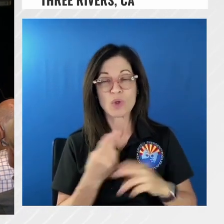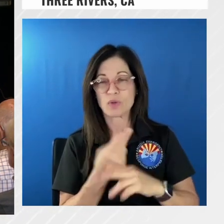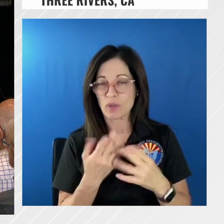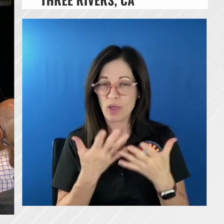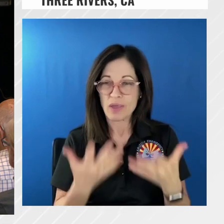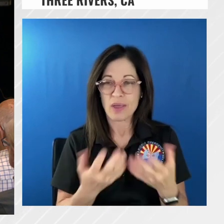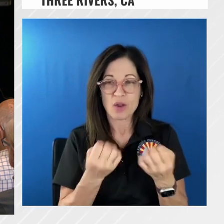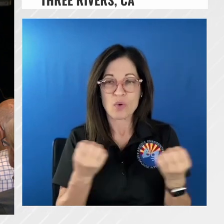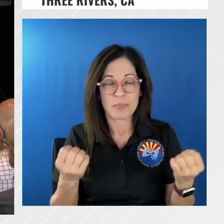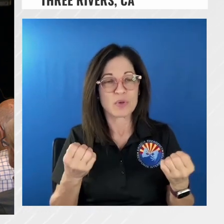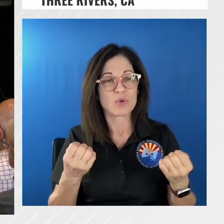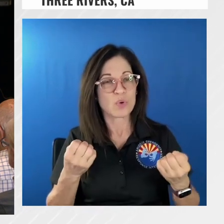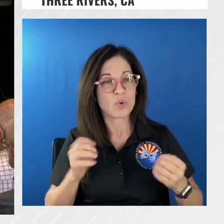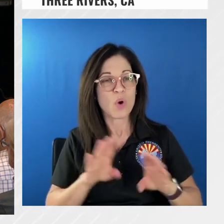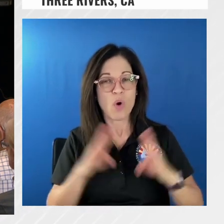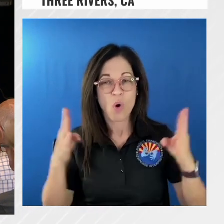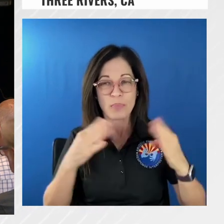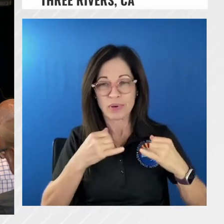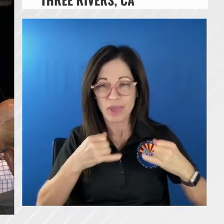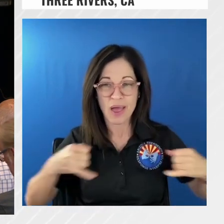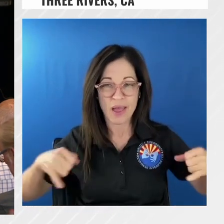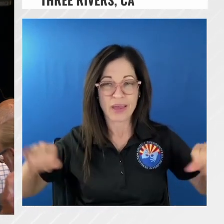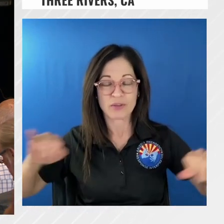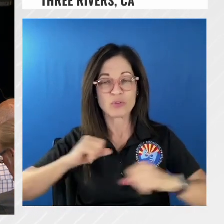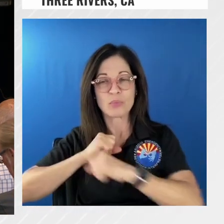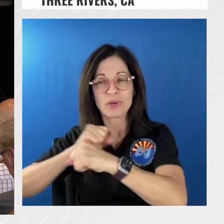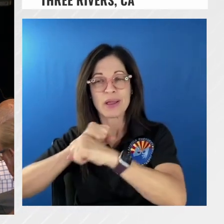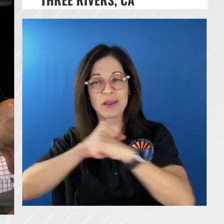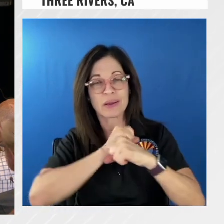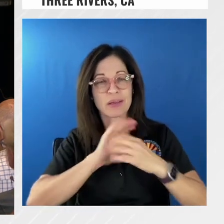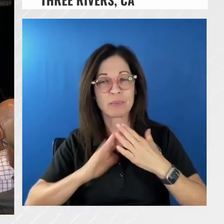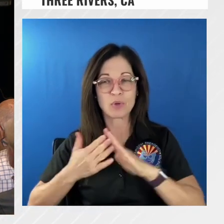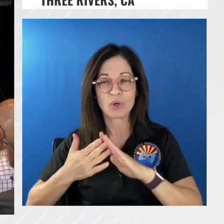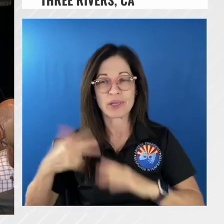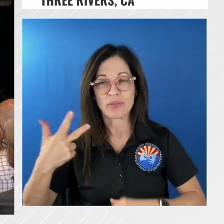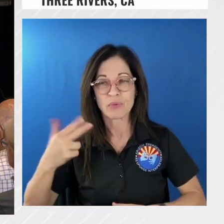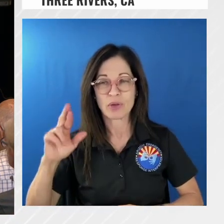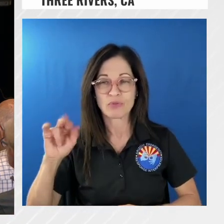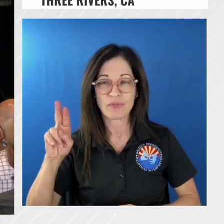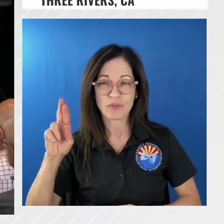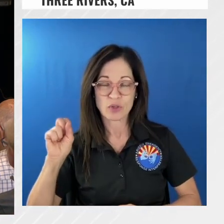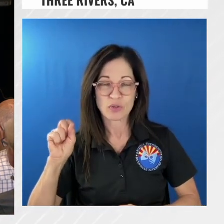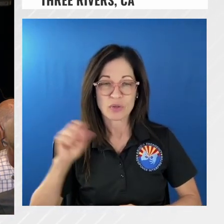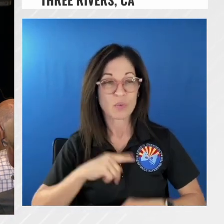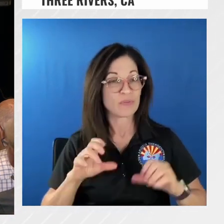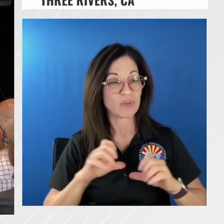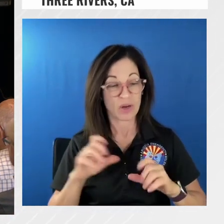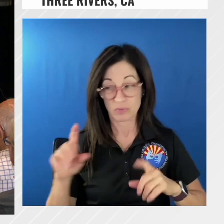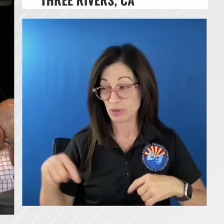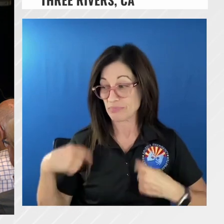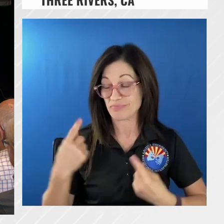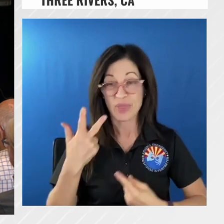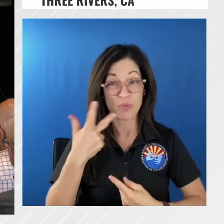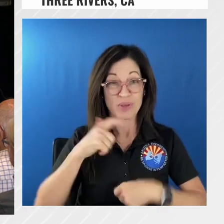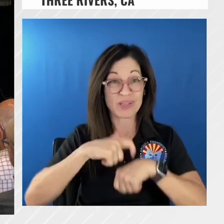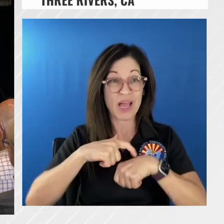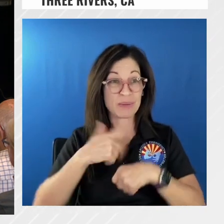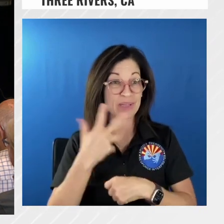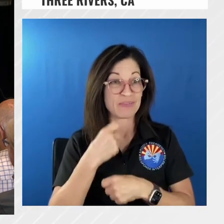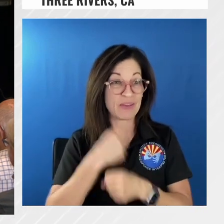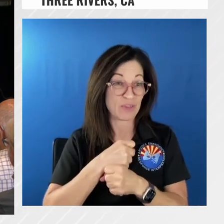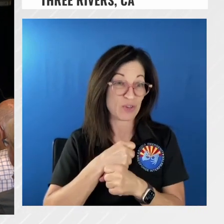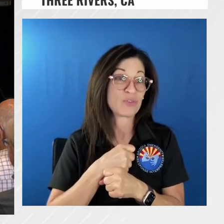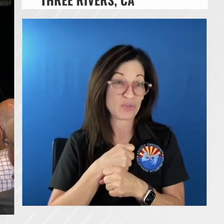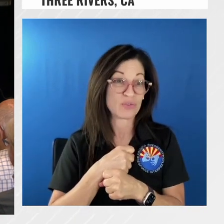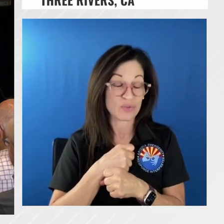up lines around protecting the community of three rivers uh we've done this this will be the third time in the last five years so we're quite uh familiar